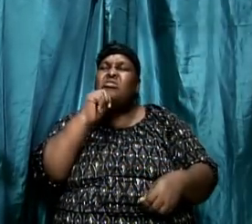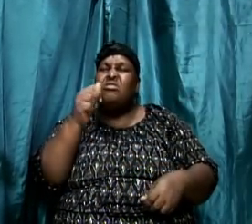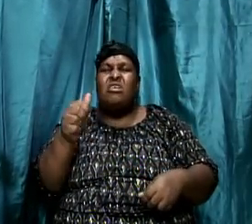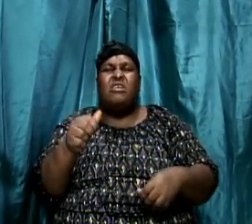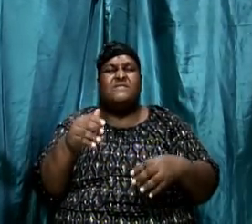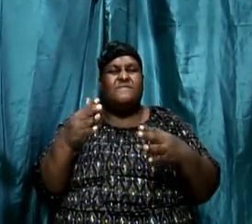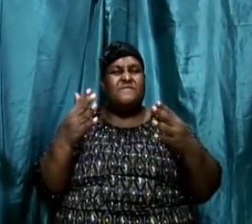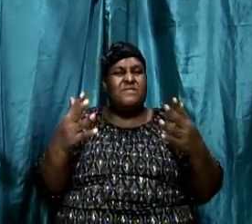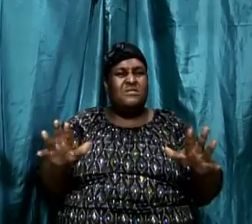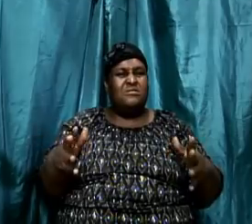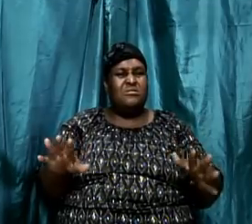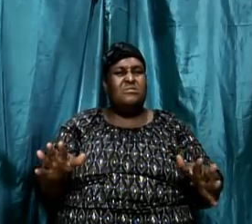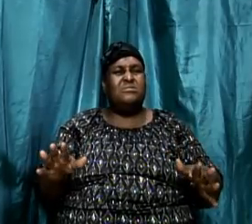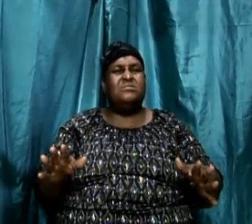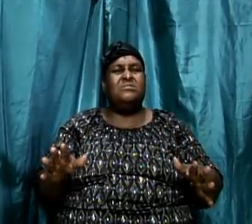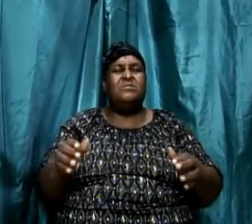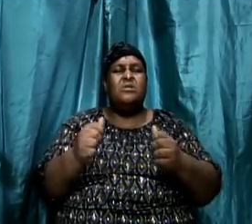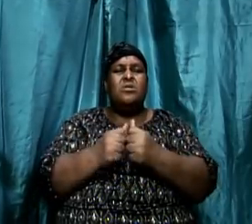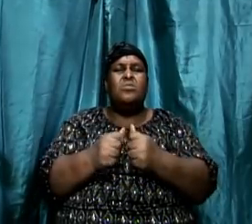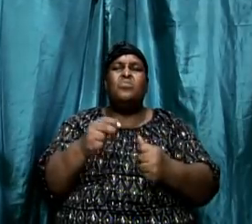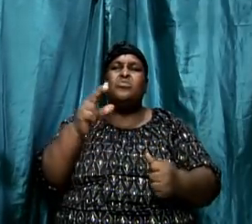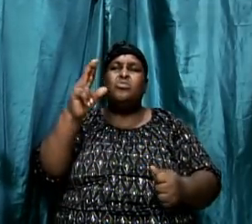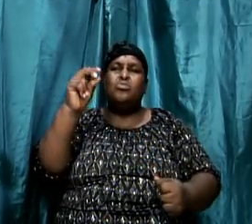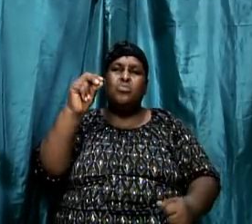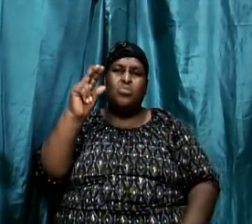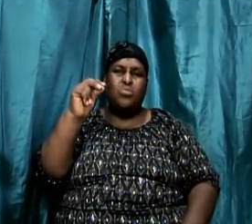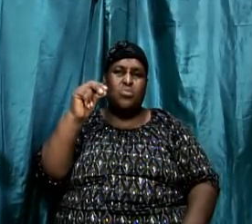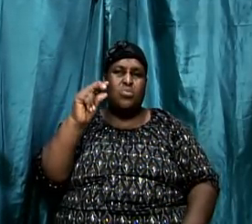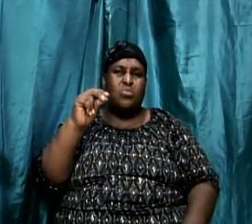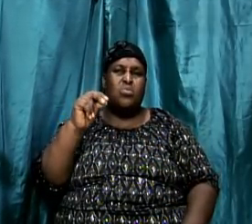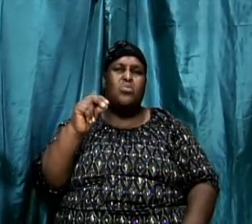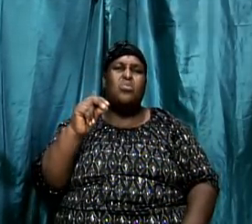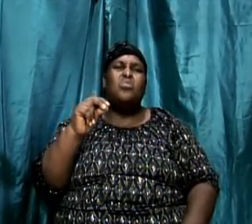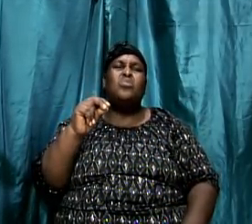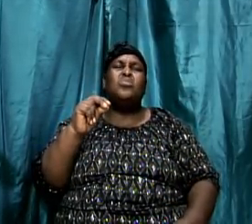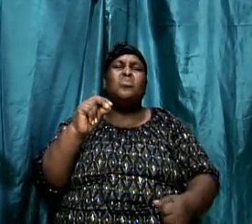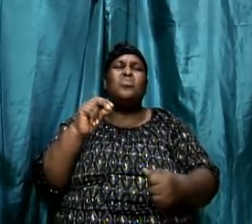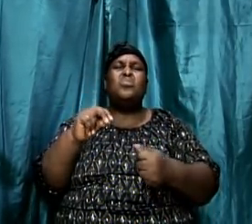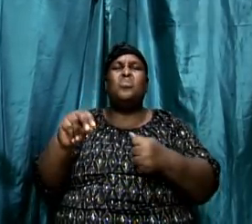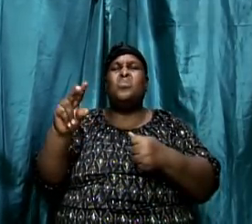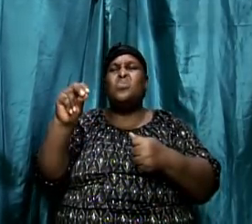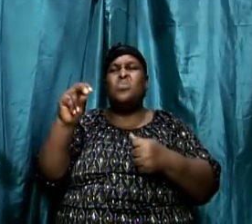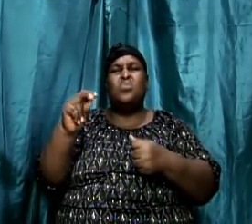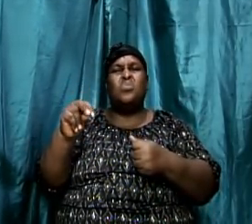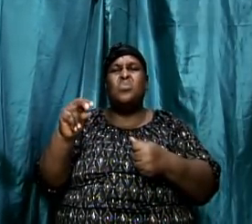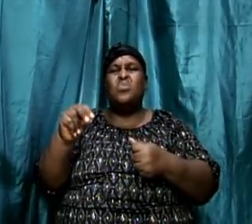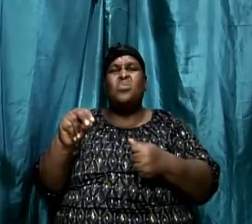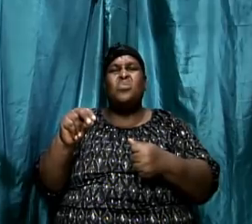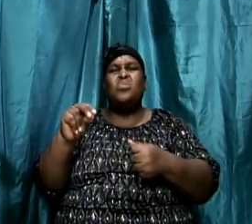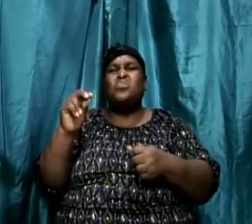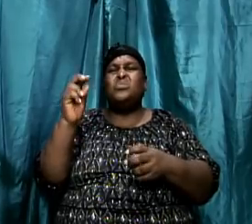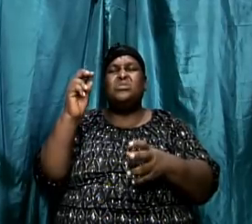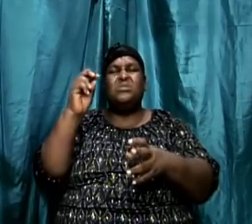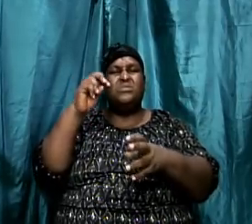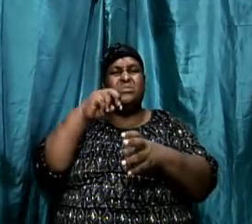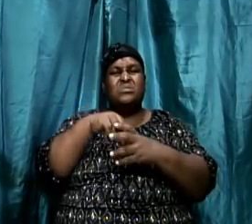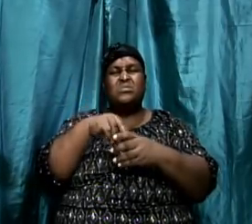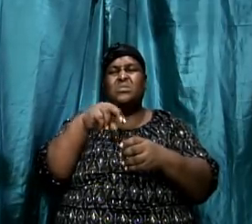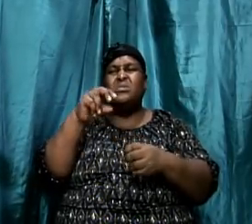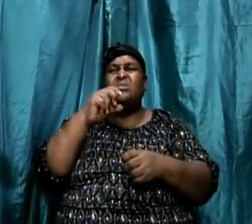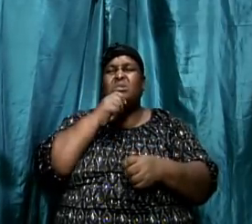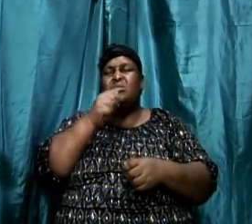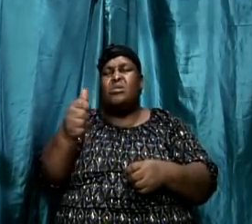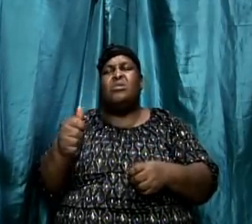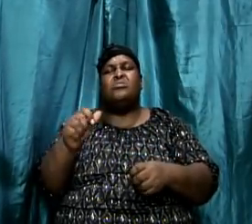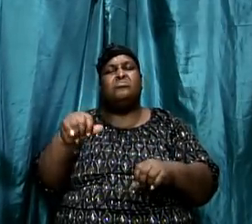with no aim. Praise God. It is not just done with just any old